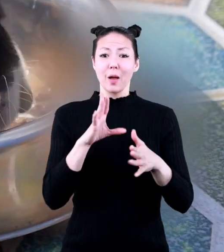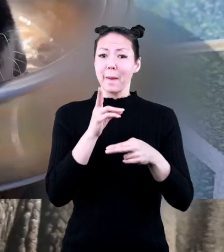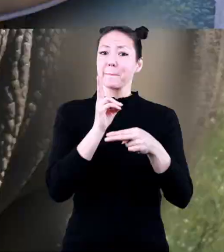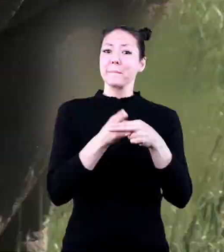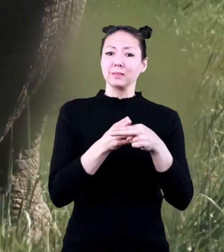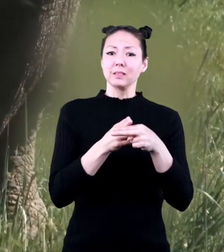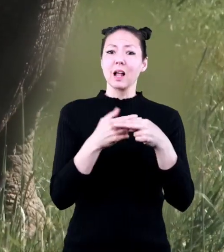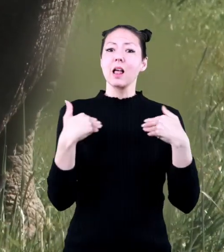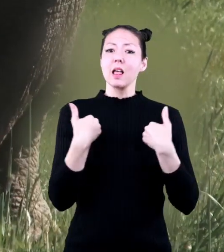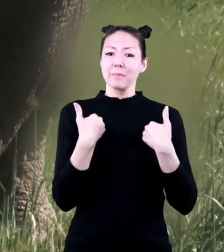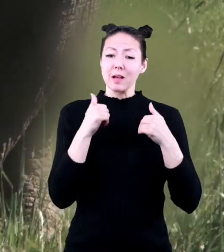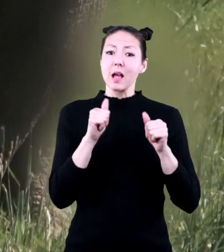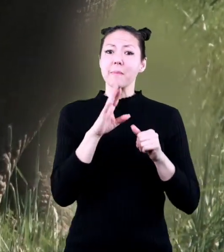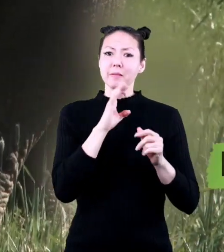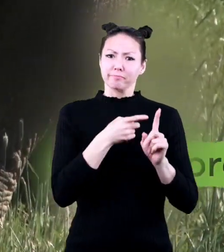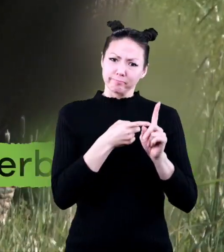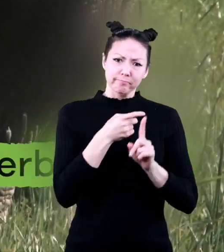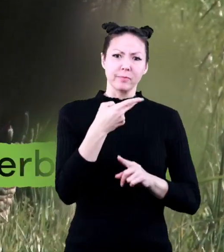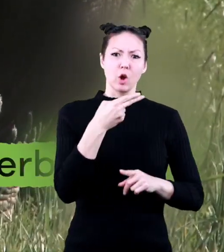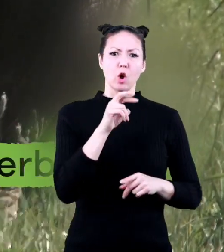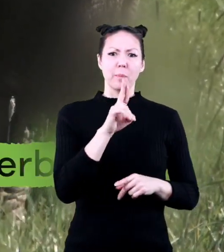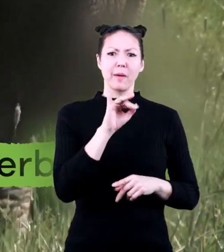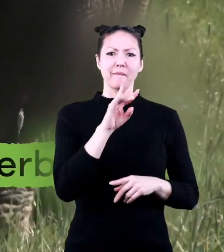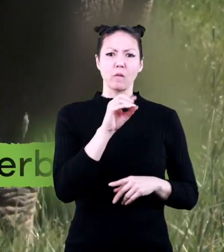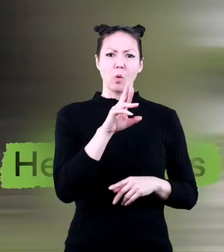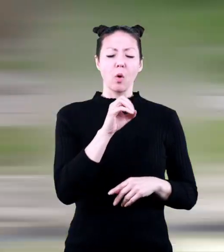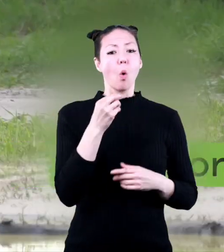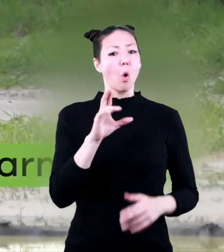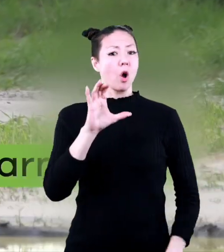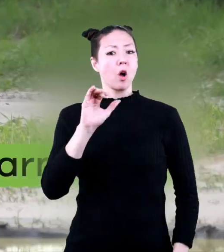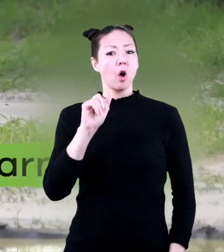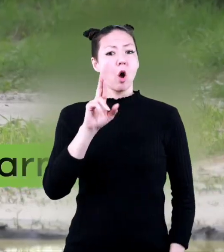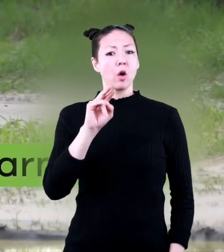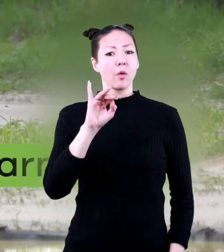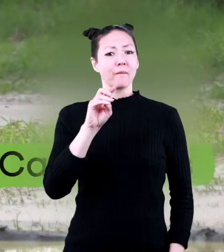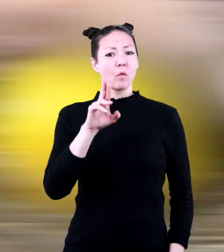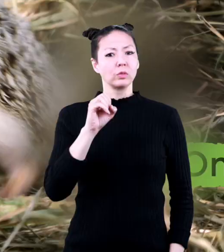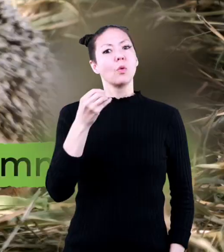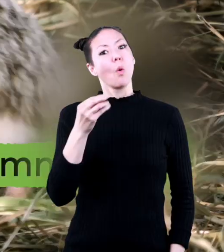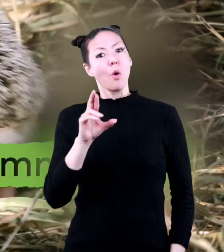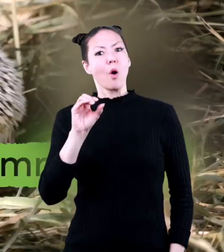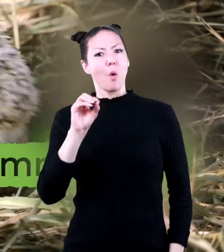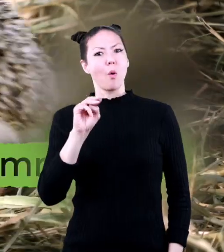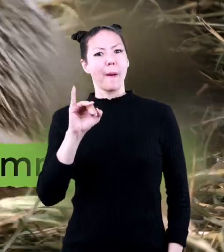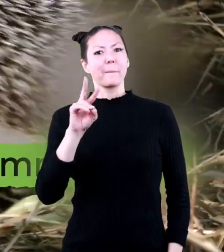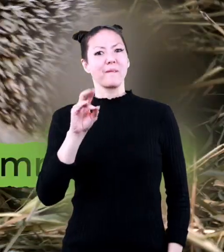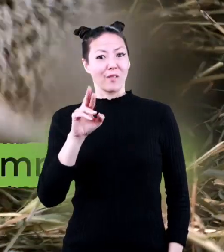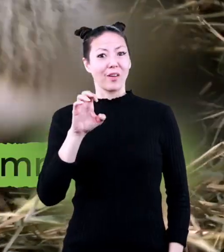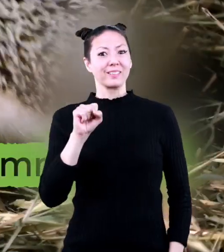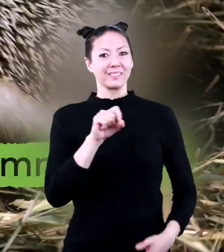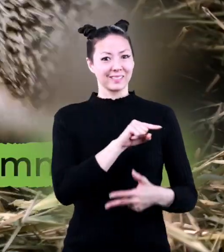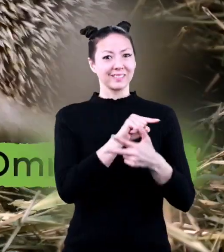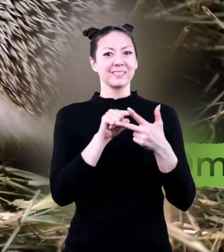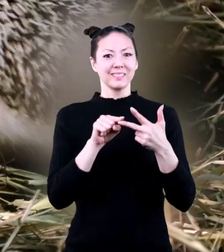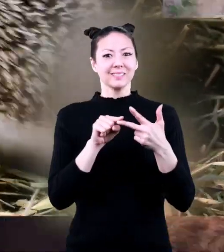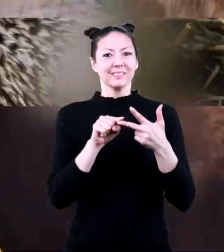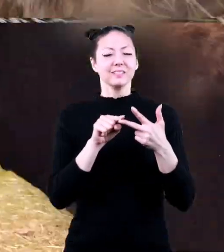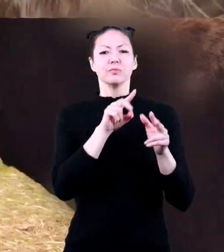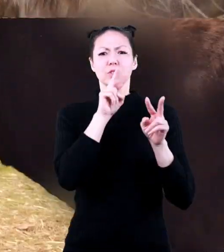already mentioned that animals can be herbivores, carnivores, or omnivores.